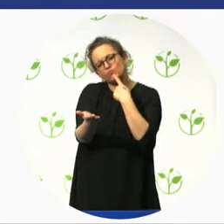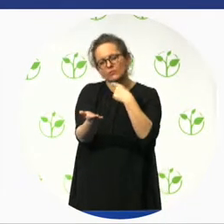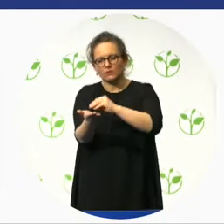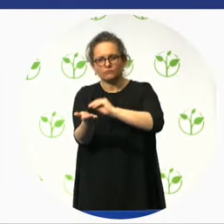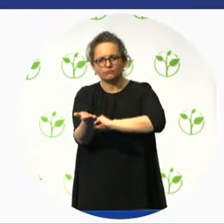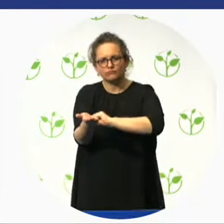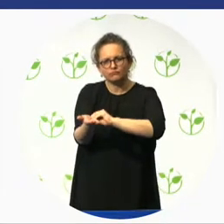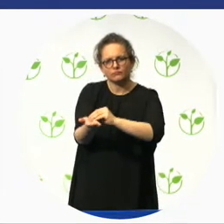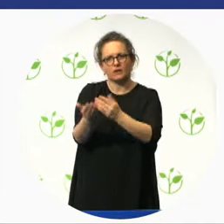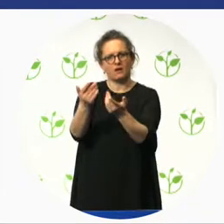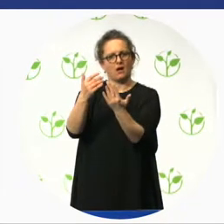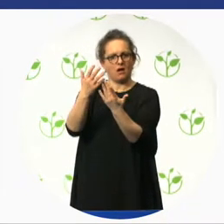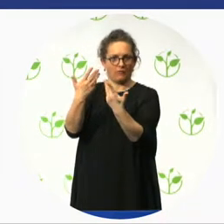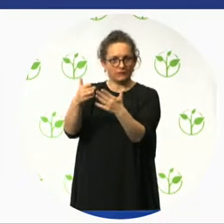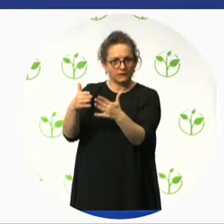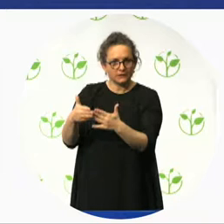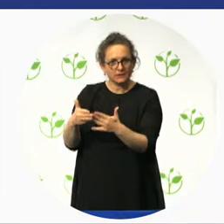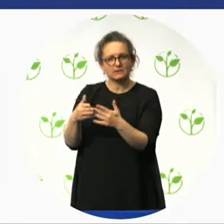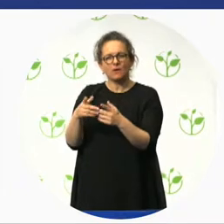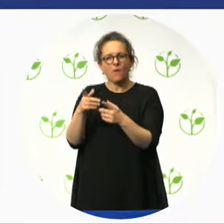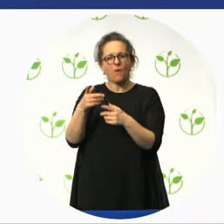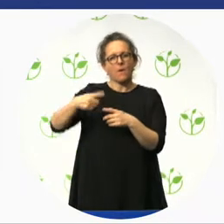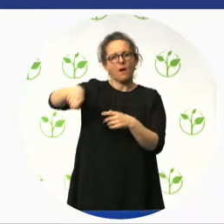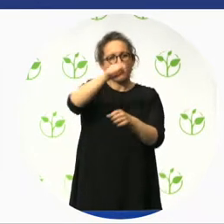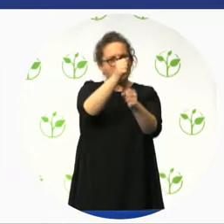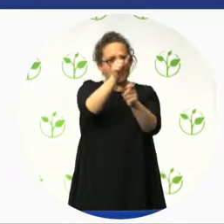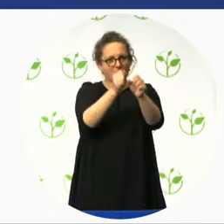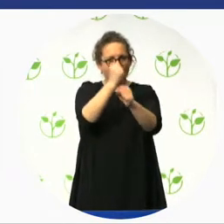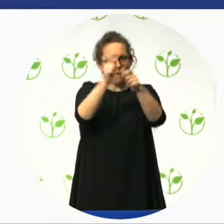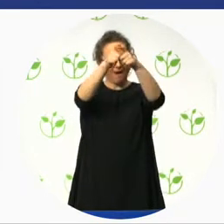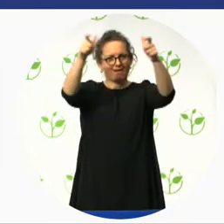on three main disability groups, mobility, hearing, and vision.